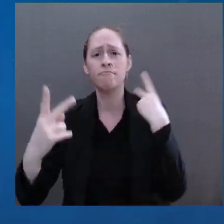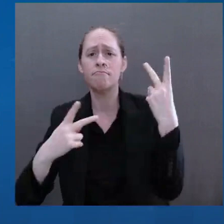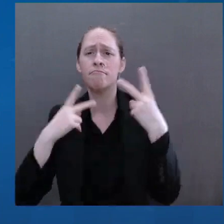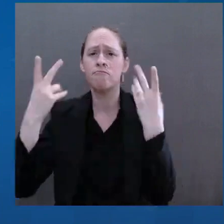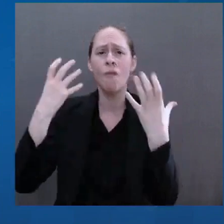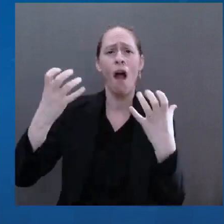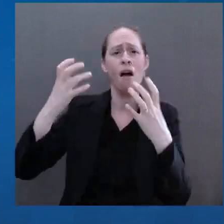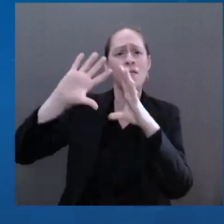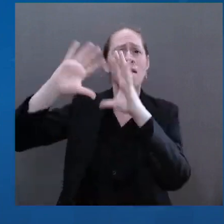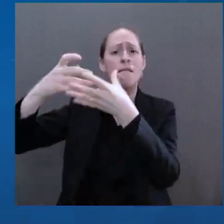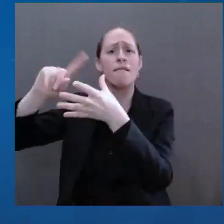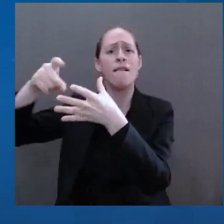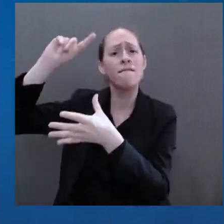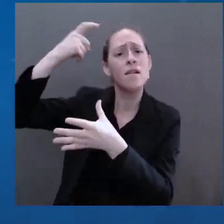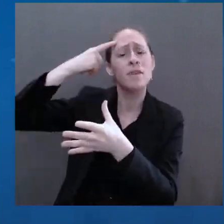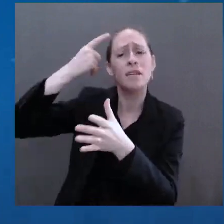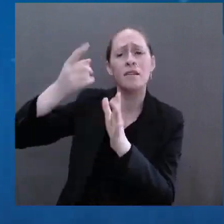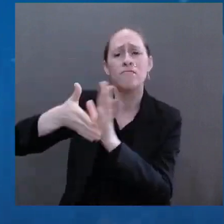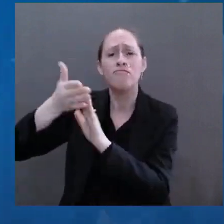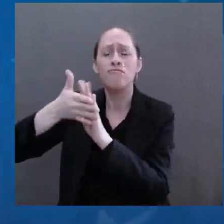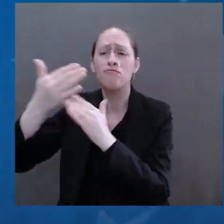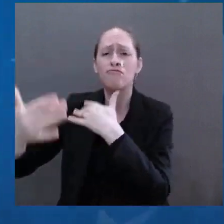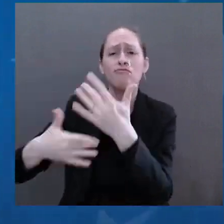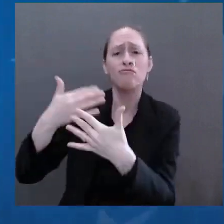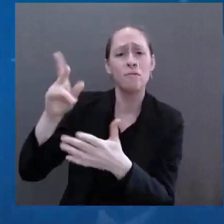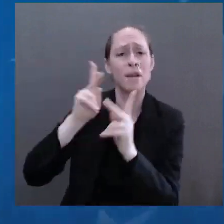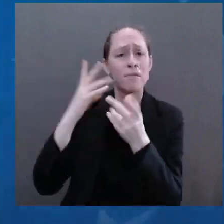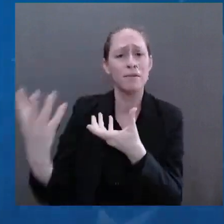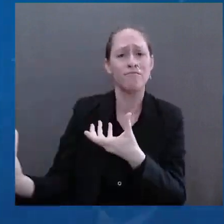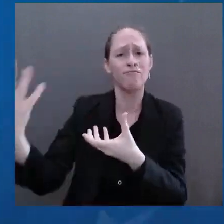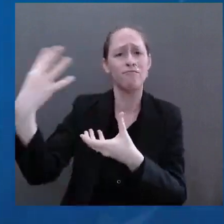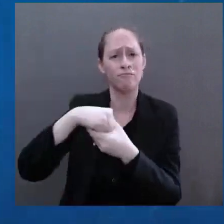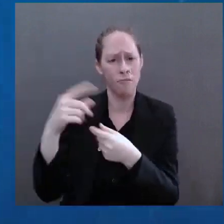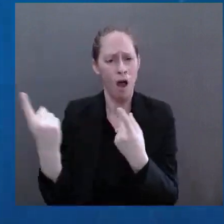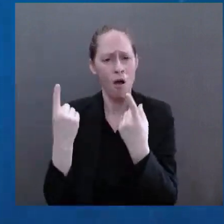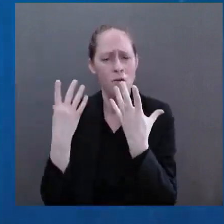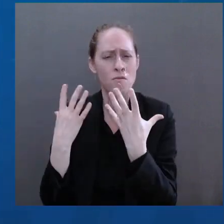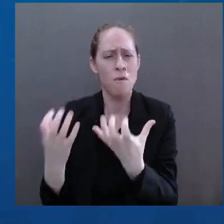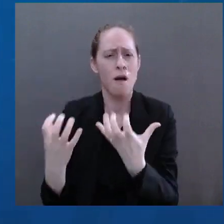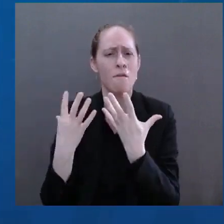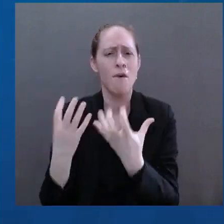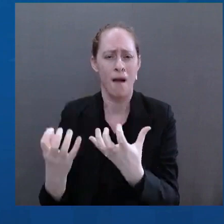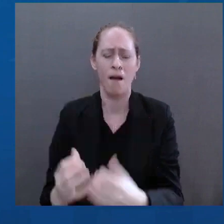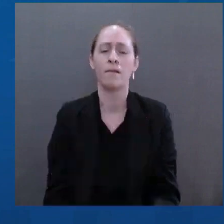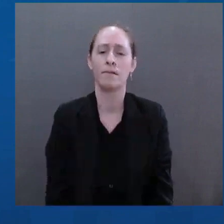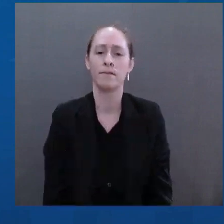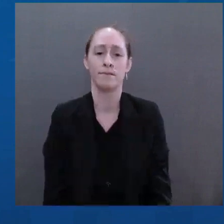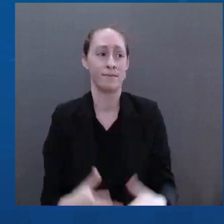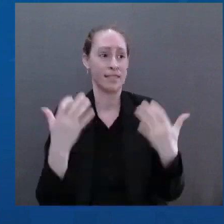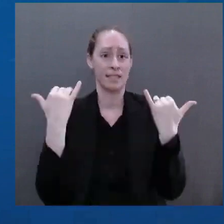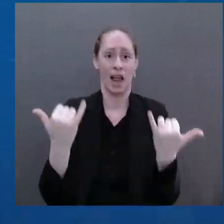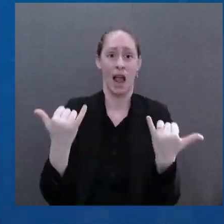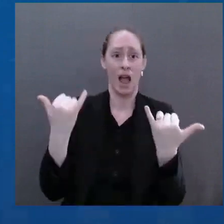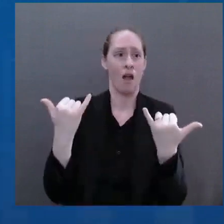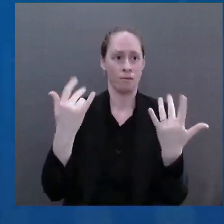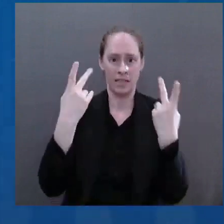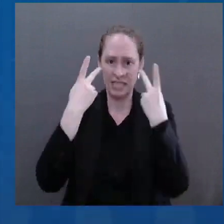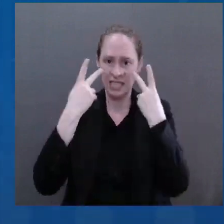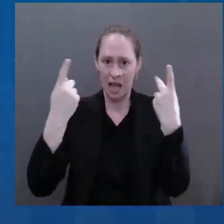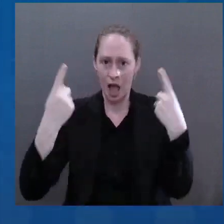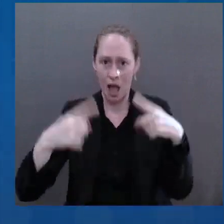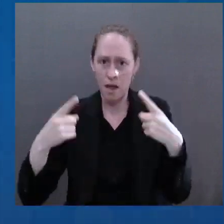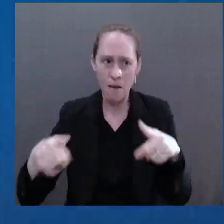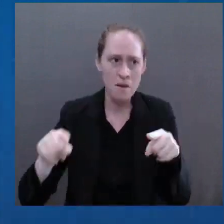lines, fighting to save their nation. And their brave resistance is part of a larger fight for an